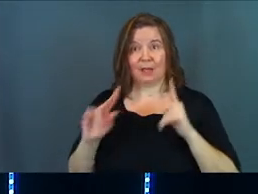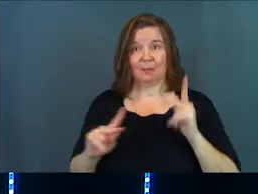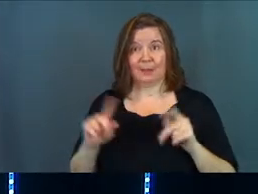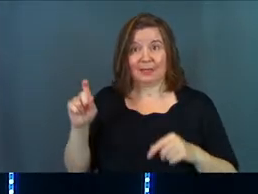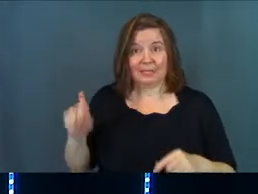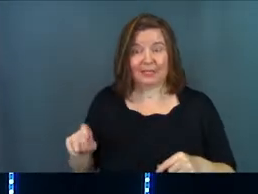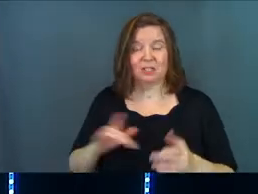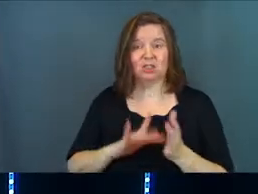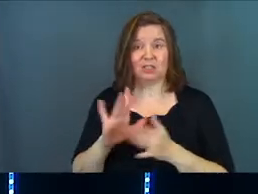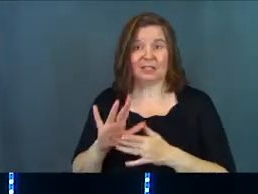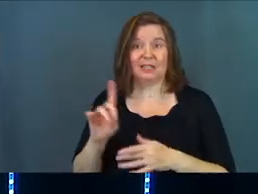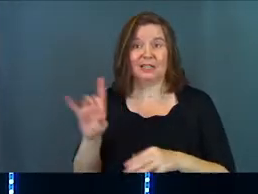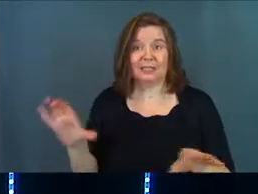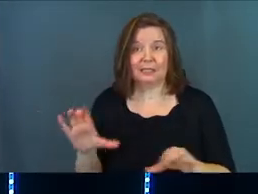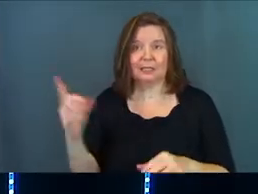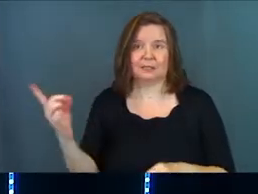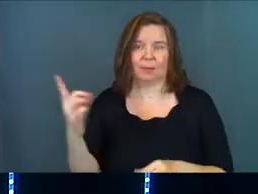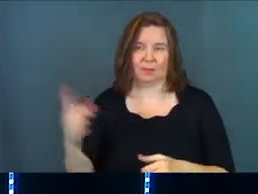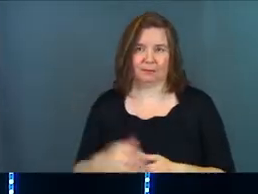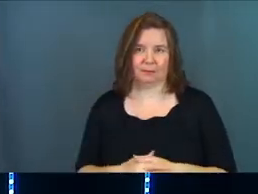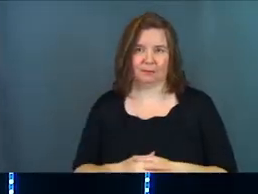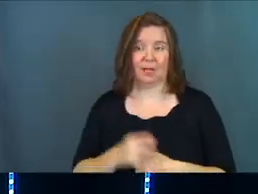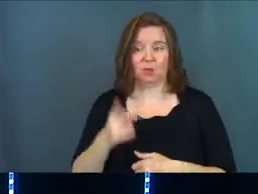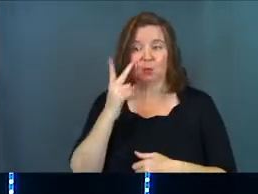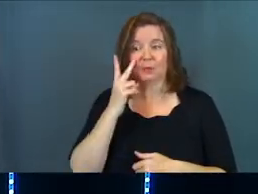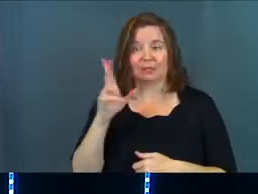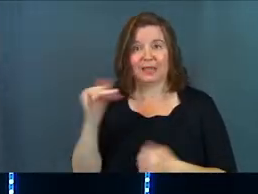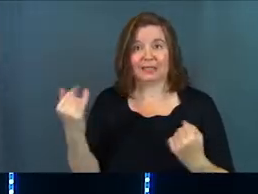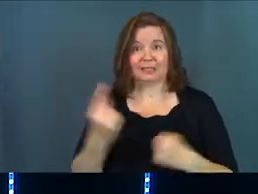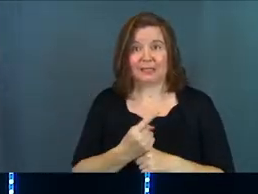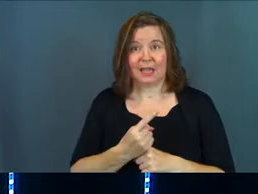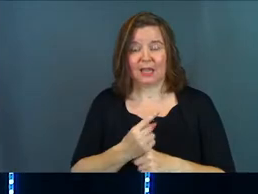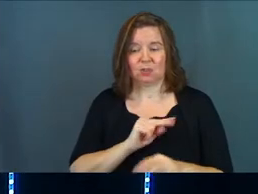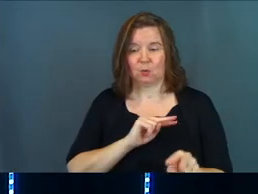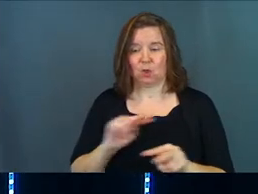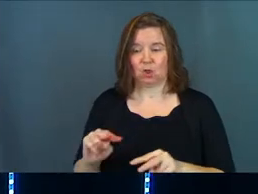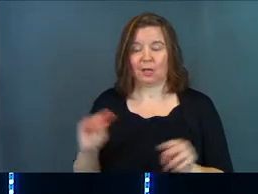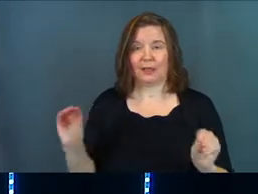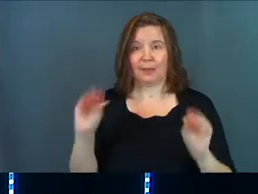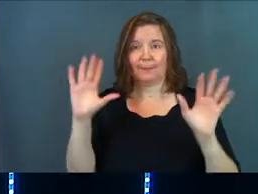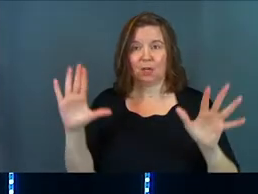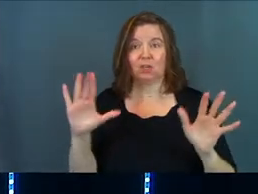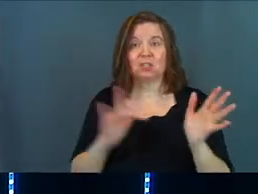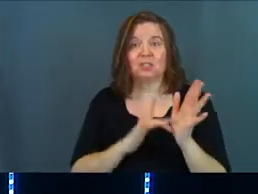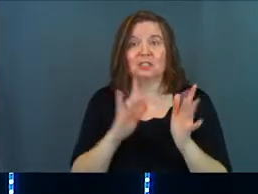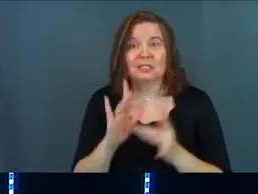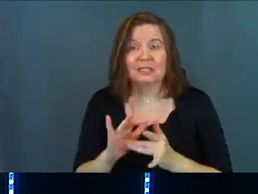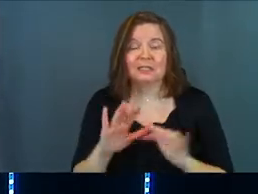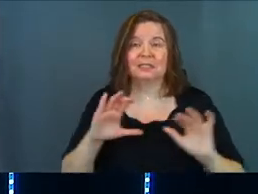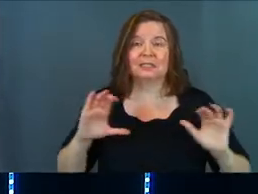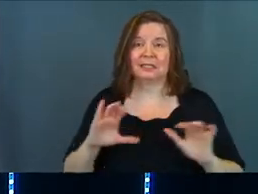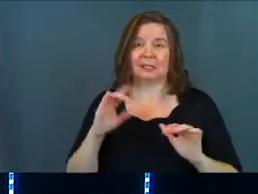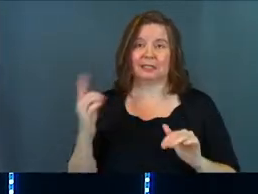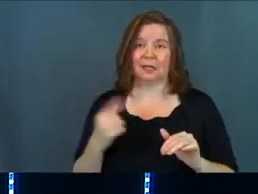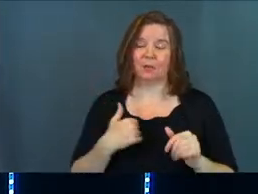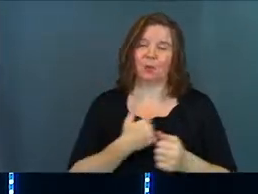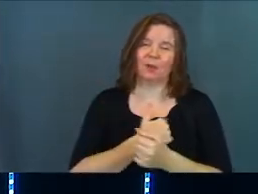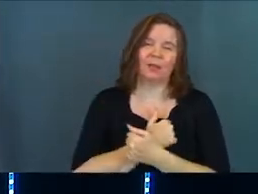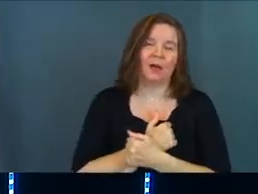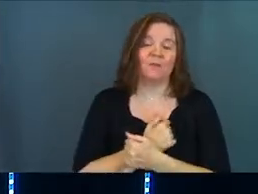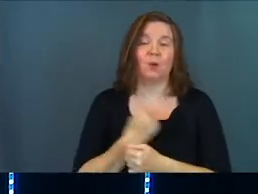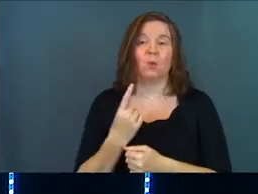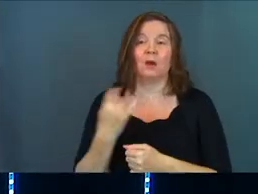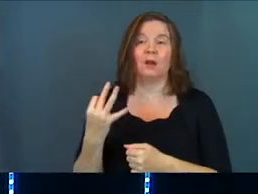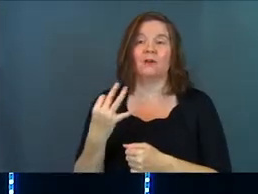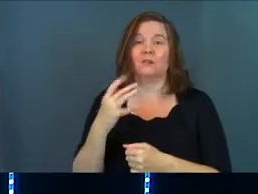people in need, Jesus did something. And you're going to see that today as we look at the miracles. Jesus did something. We love it.